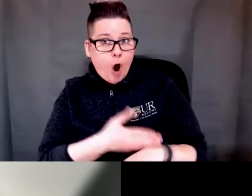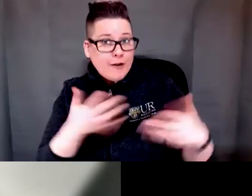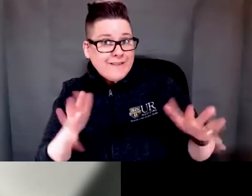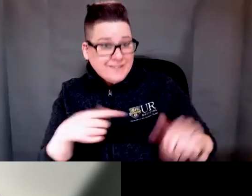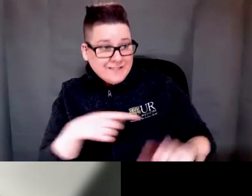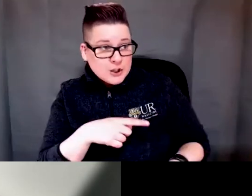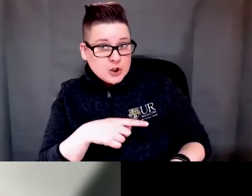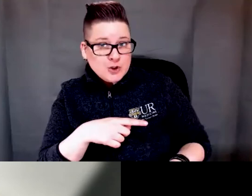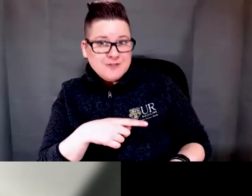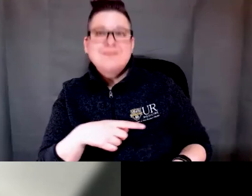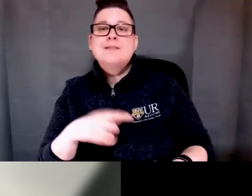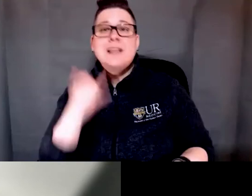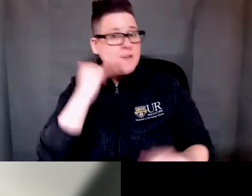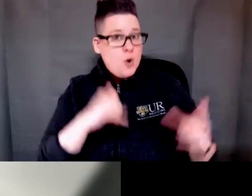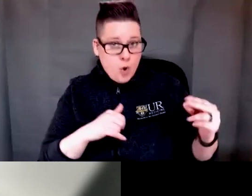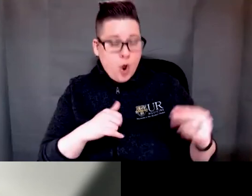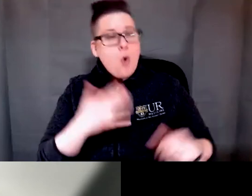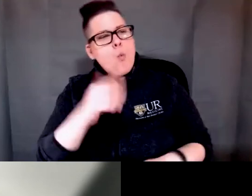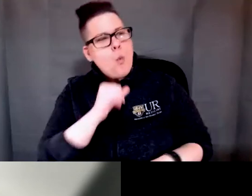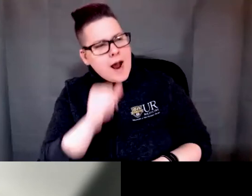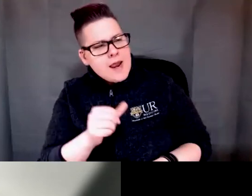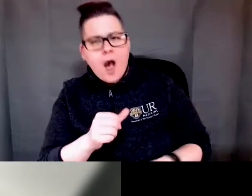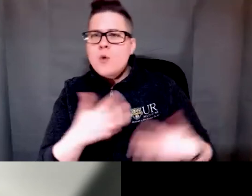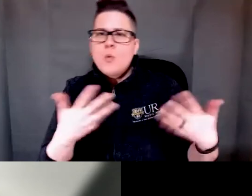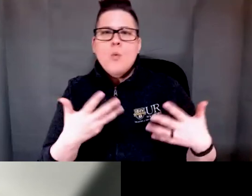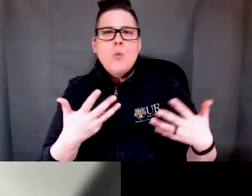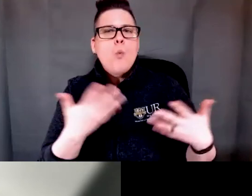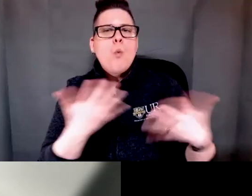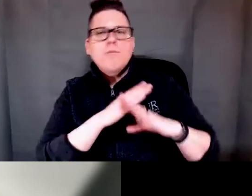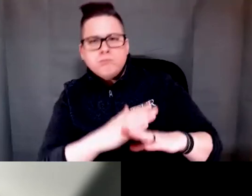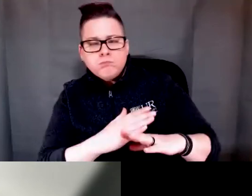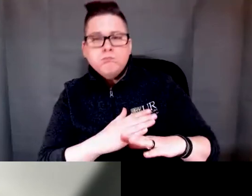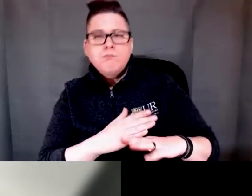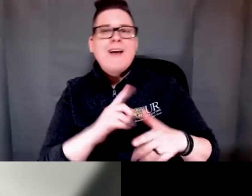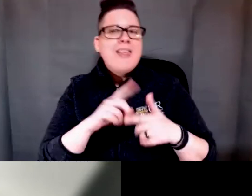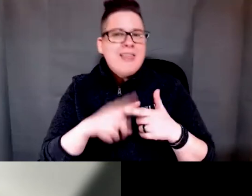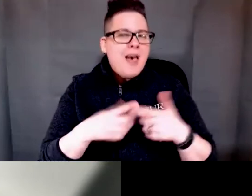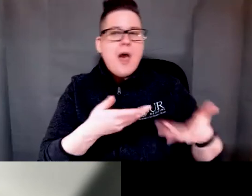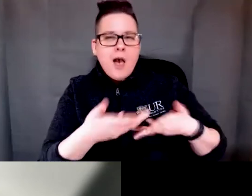doing that and then no why not what was the issue and so there's a bit of